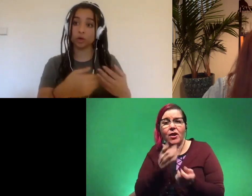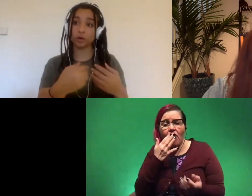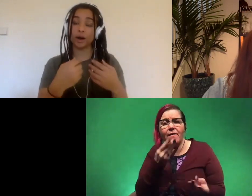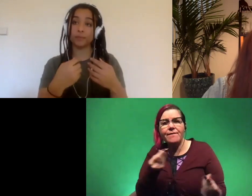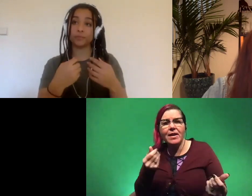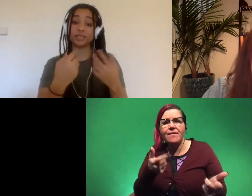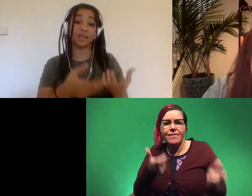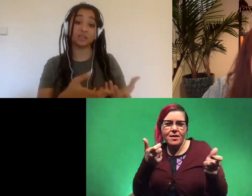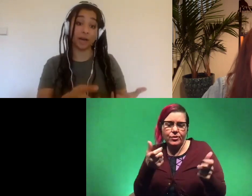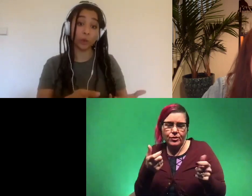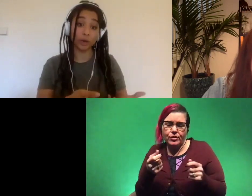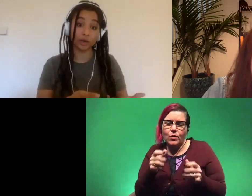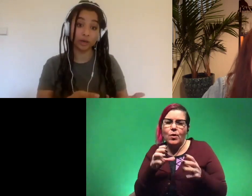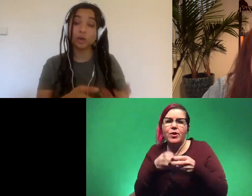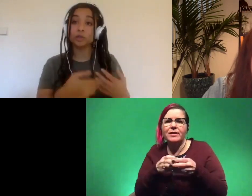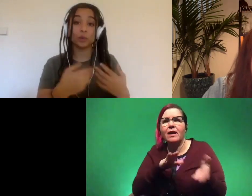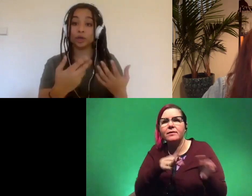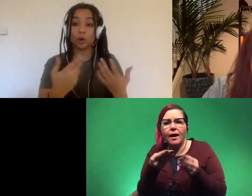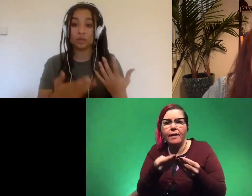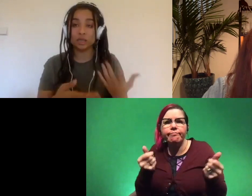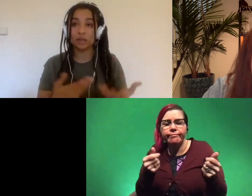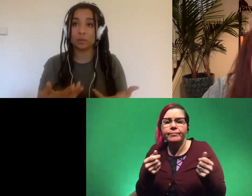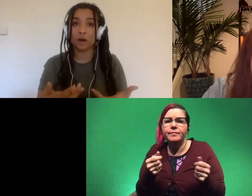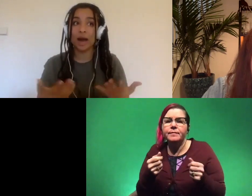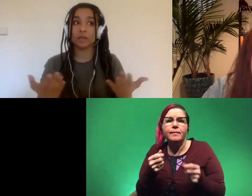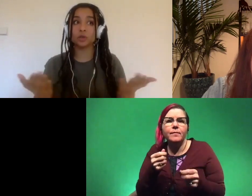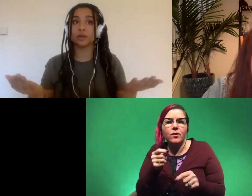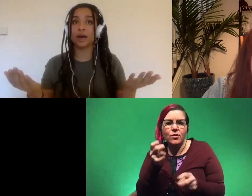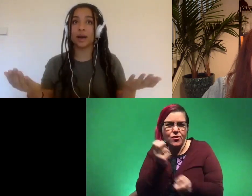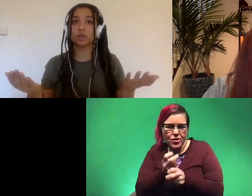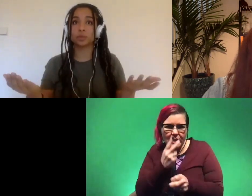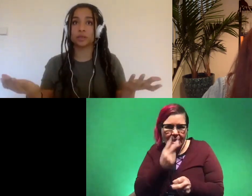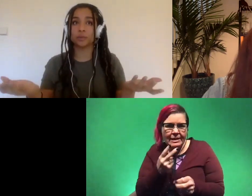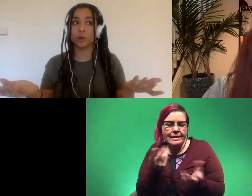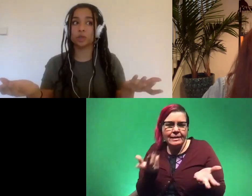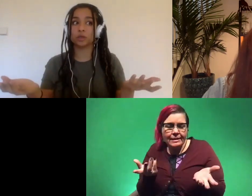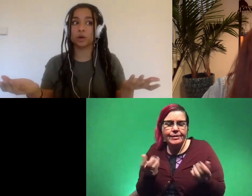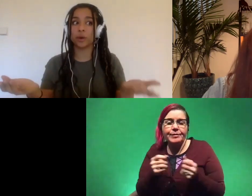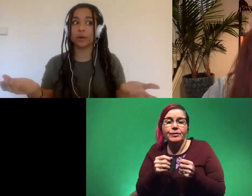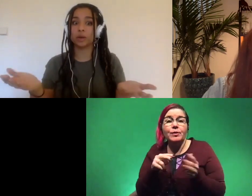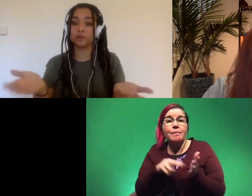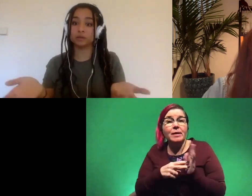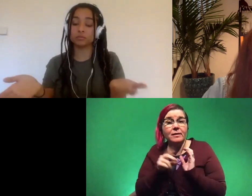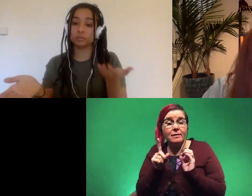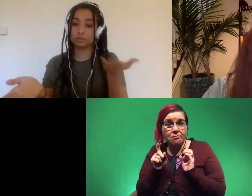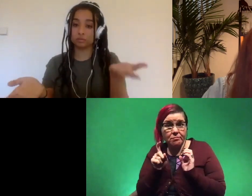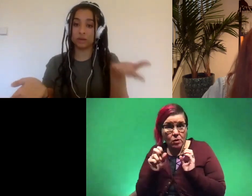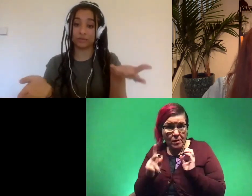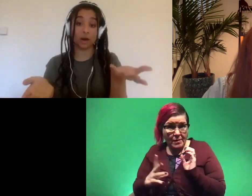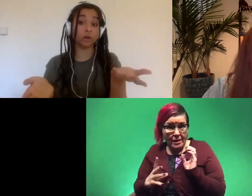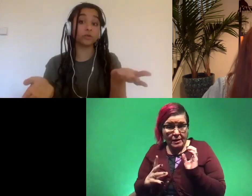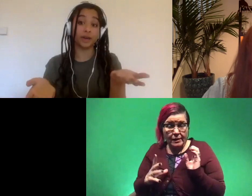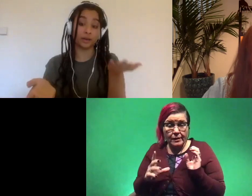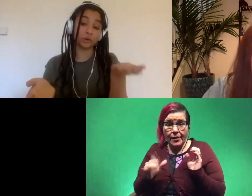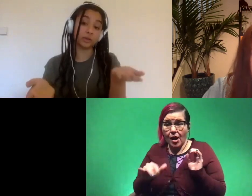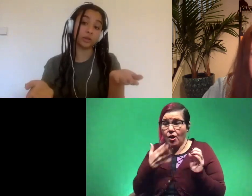or um the cells die quicker so we don't see them and so then that actually brings up the question is okay well if it if